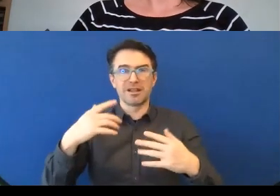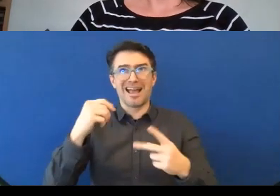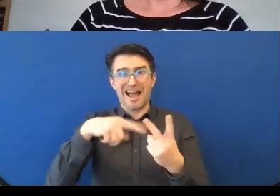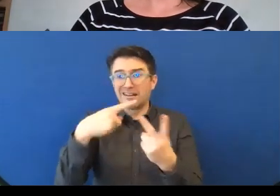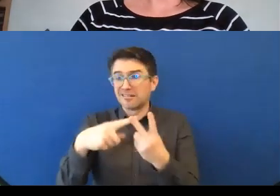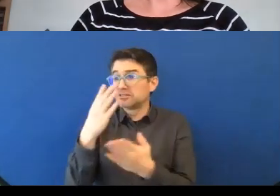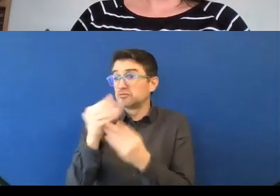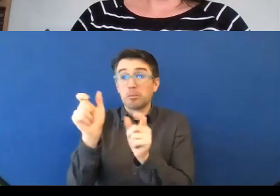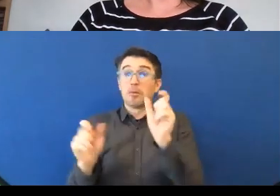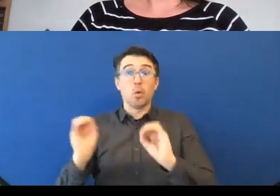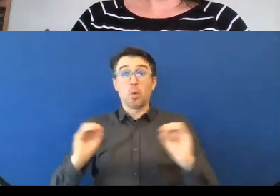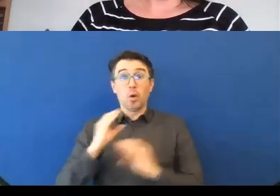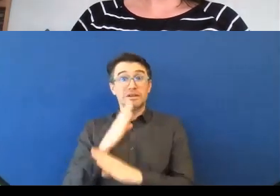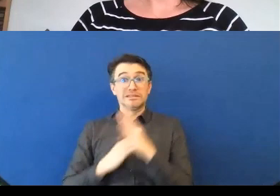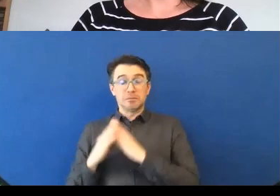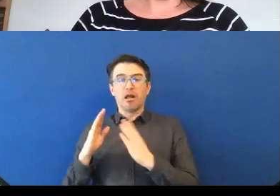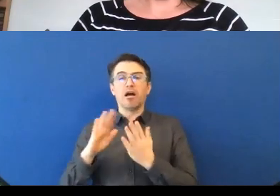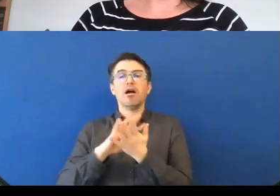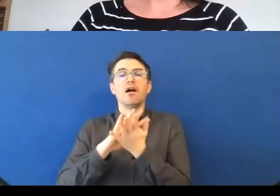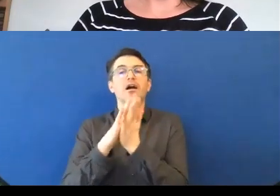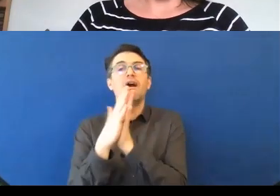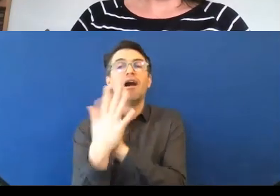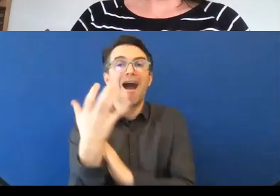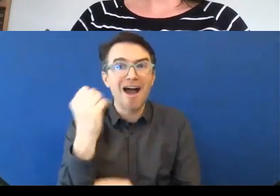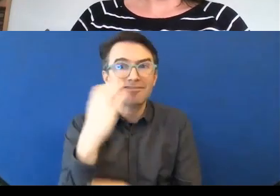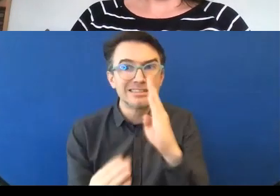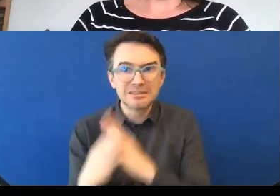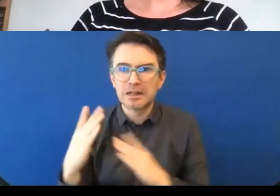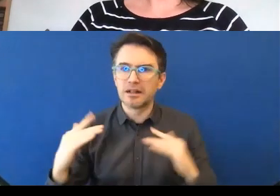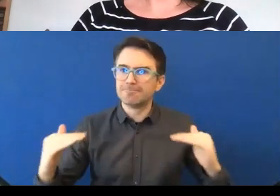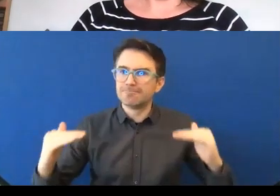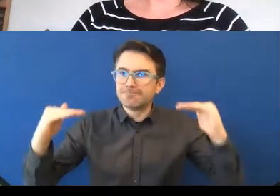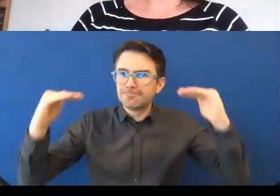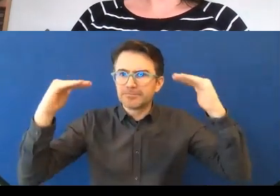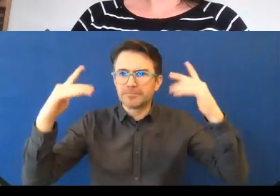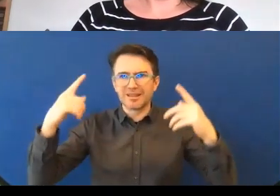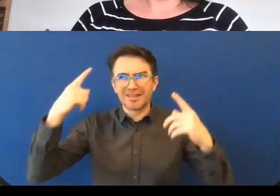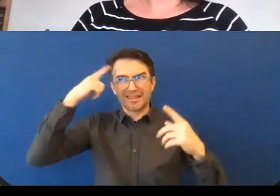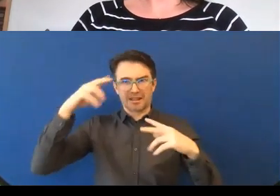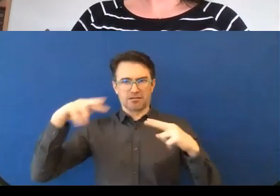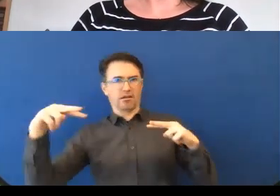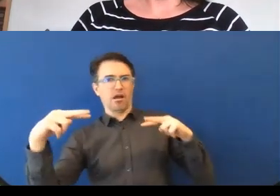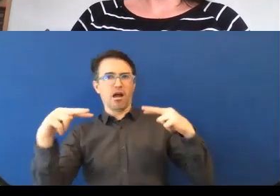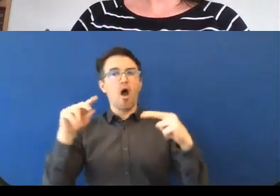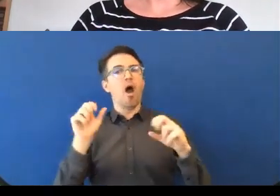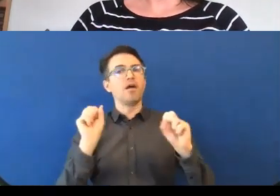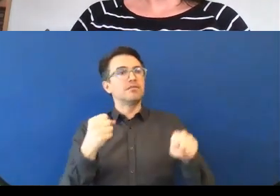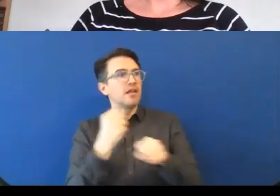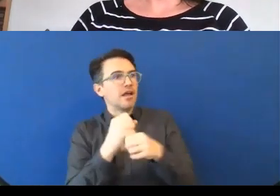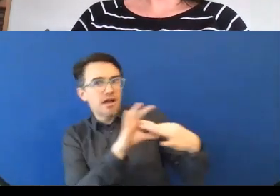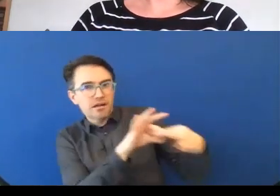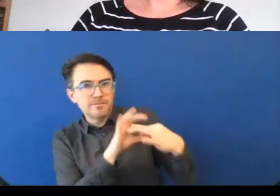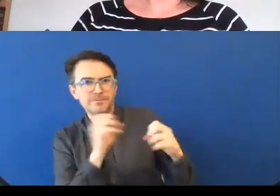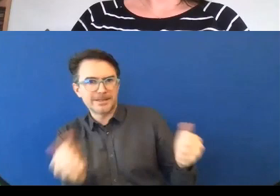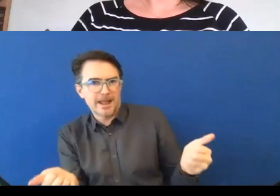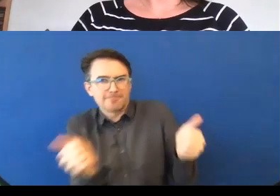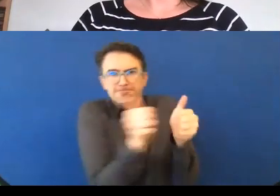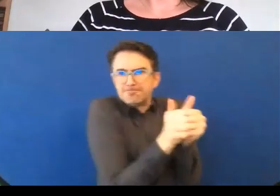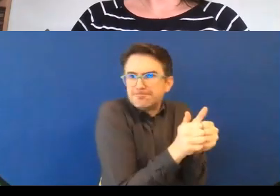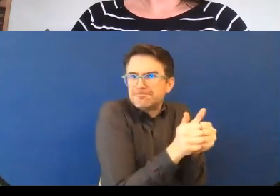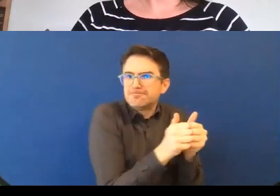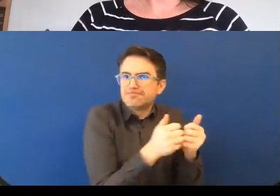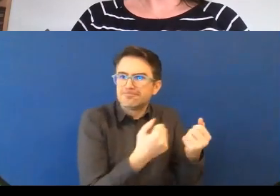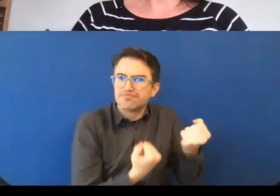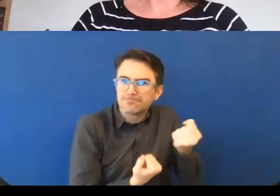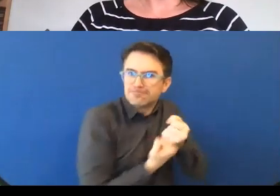real. We need people to be real about who they are, their strengths and their weaknesses. And people follow those kind of leaders. But